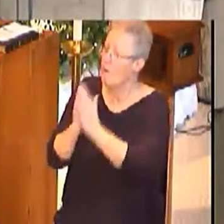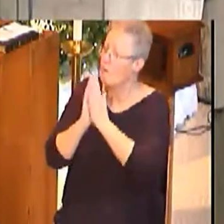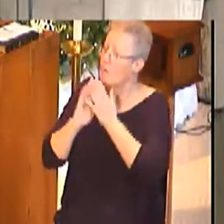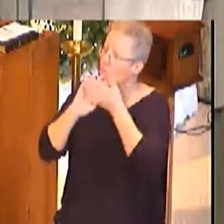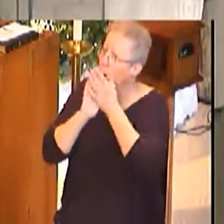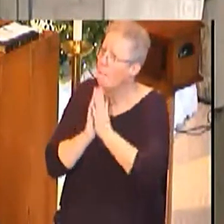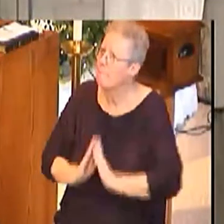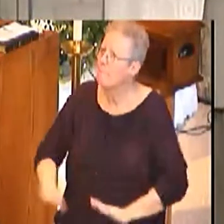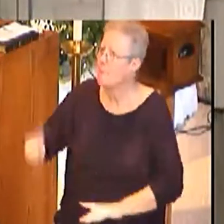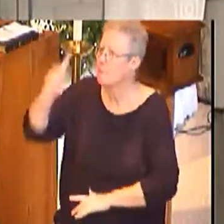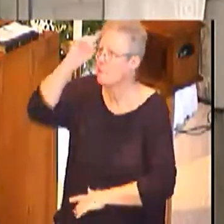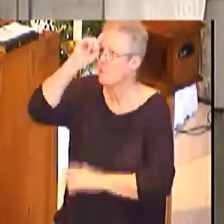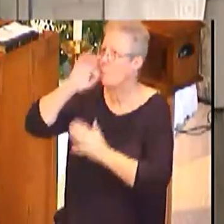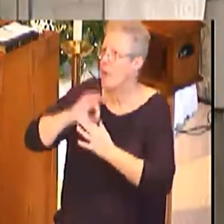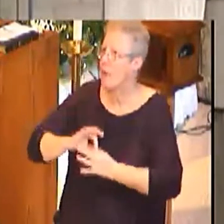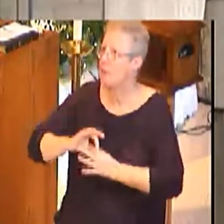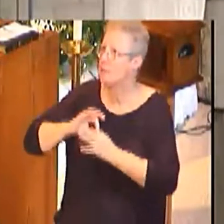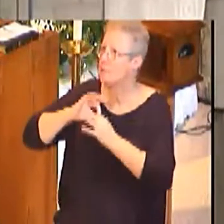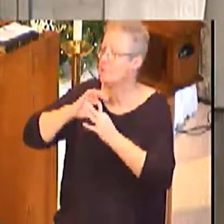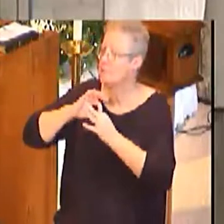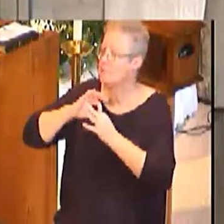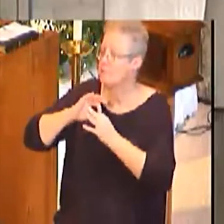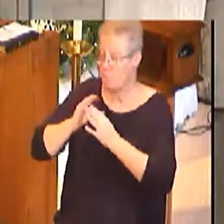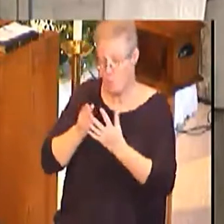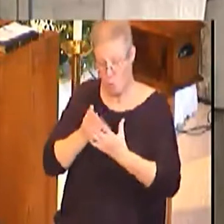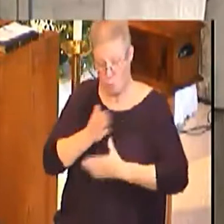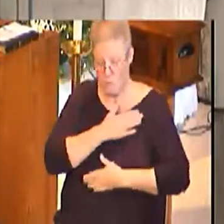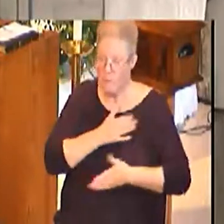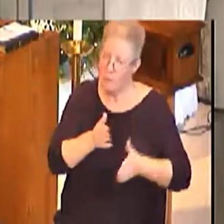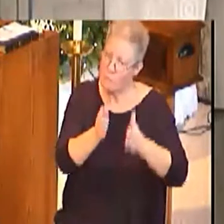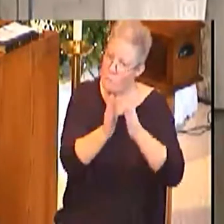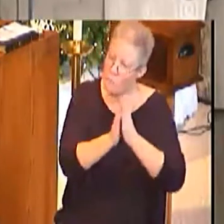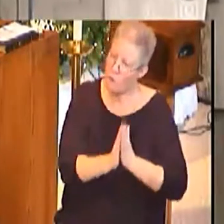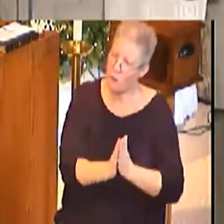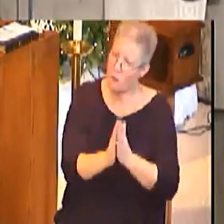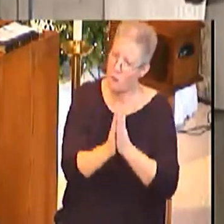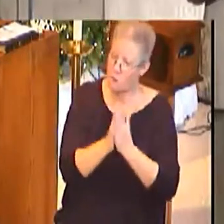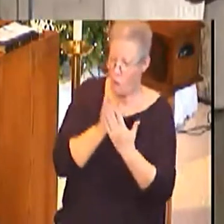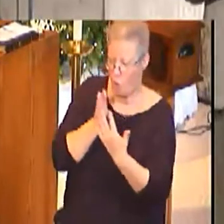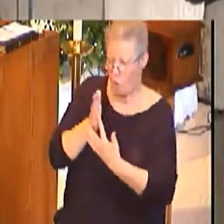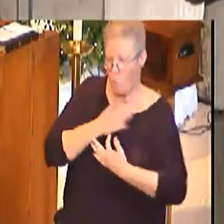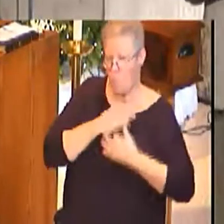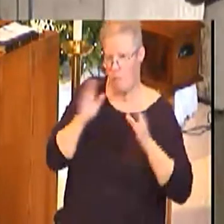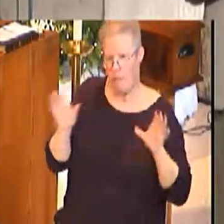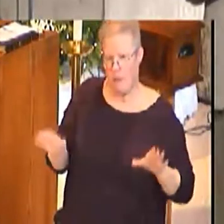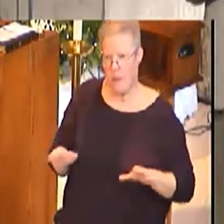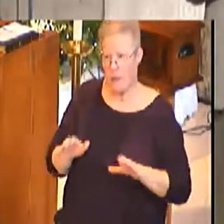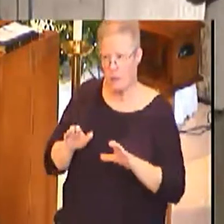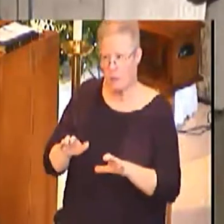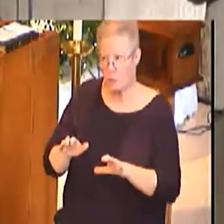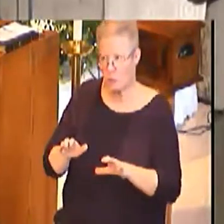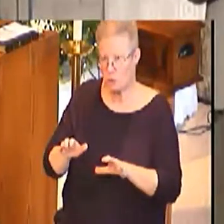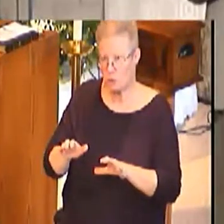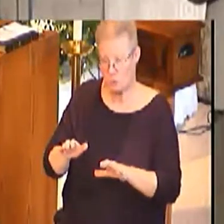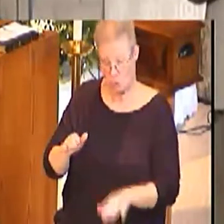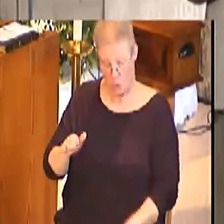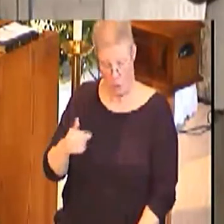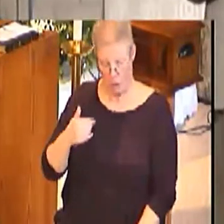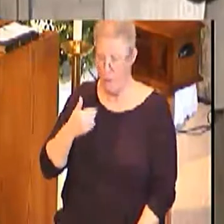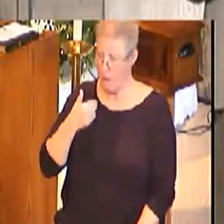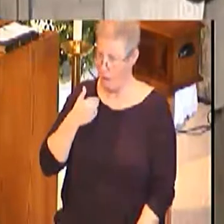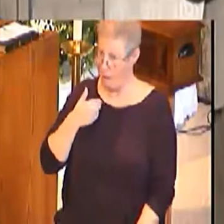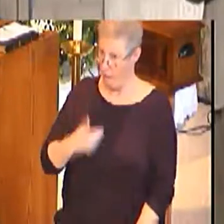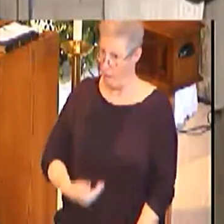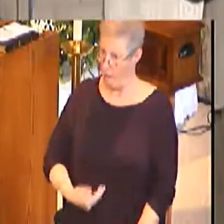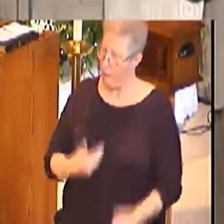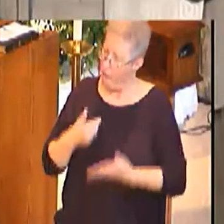Through my prayers and through my actions, I help to create